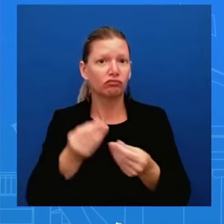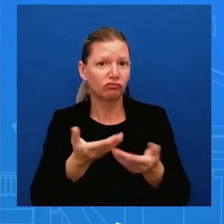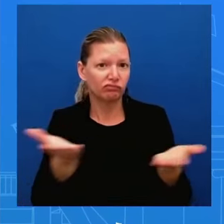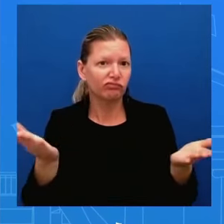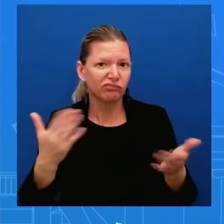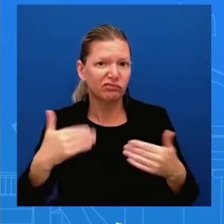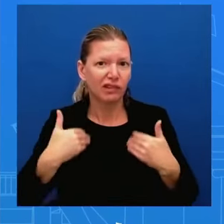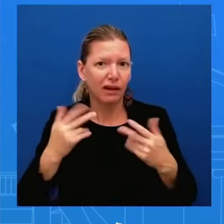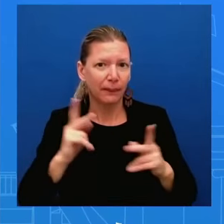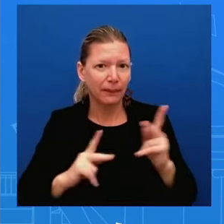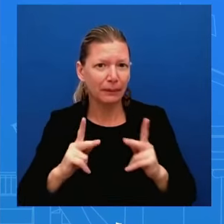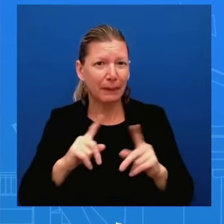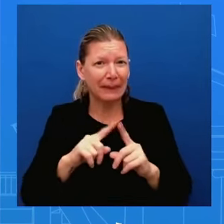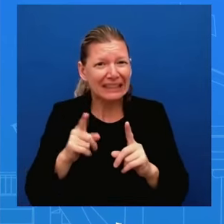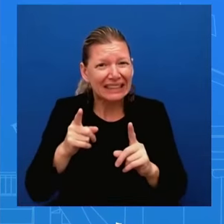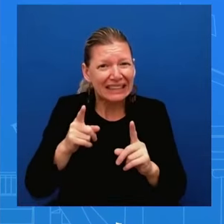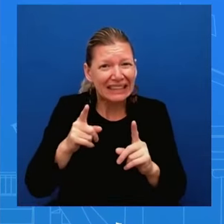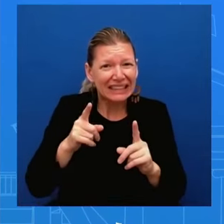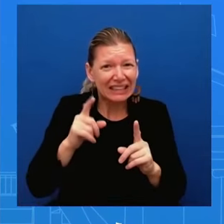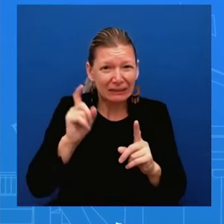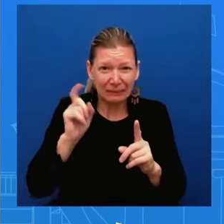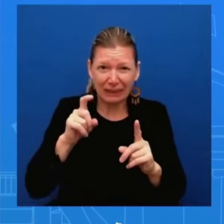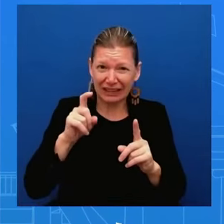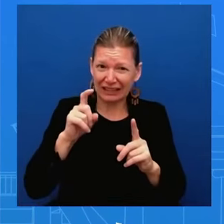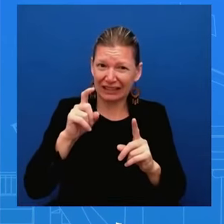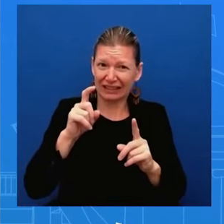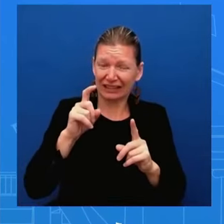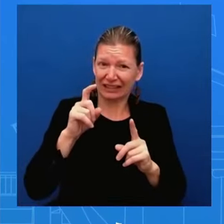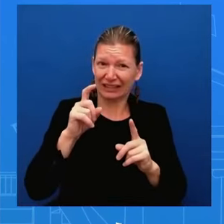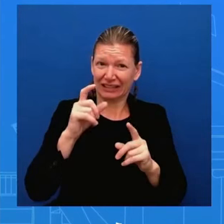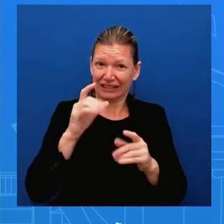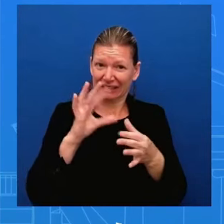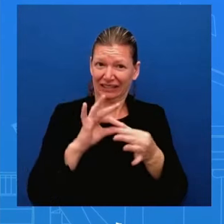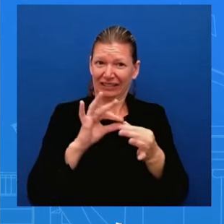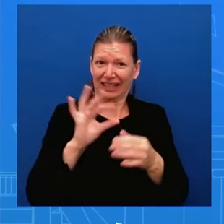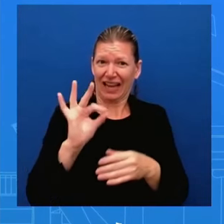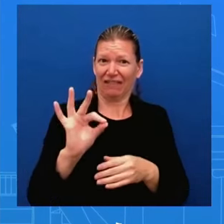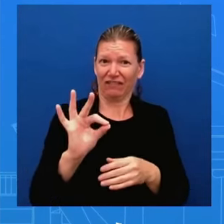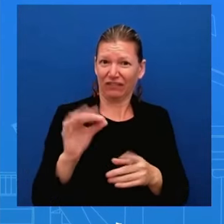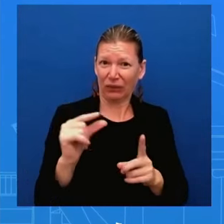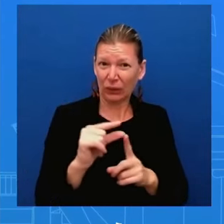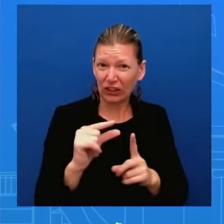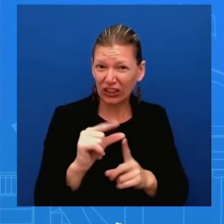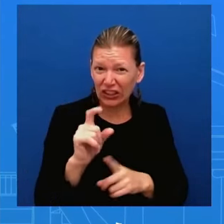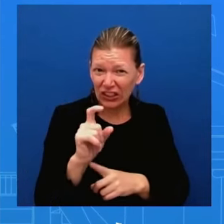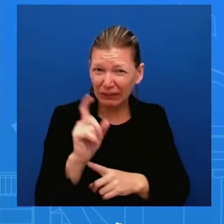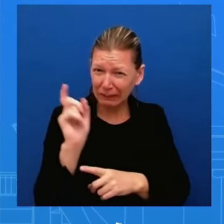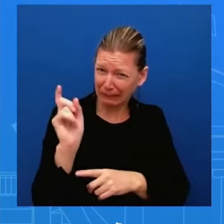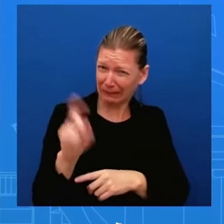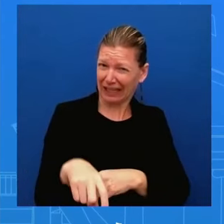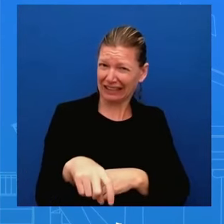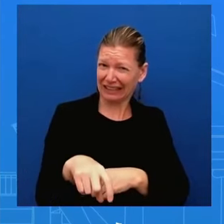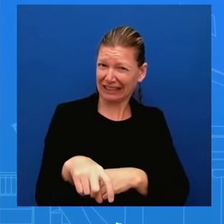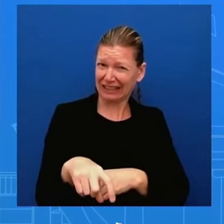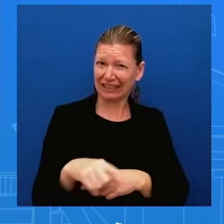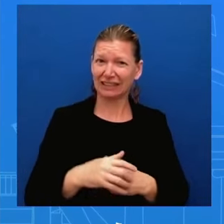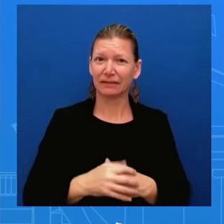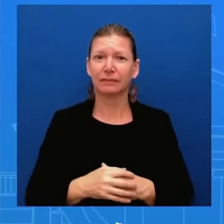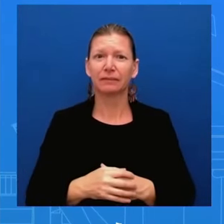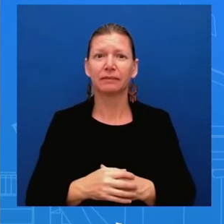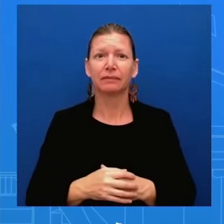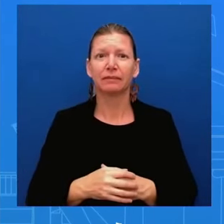passionate about what she believes and that's what i think you heard from this vice president and i think it's important okay there